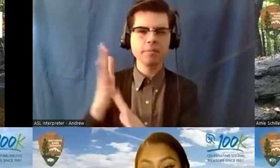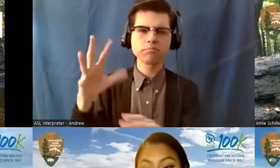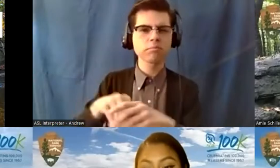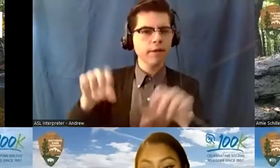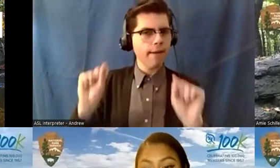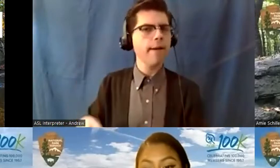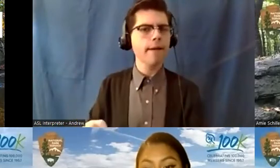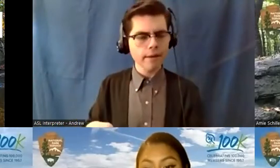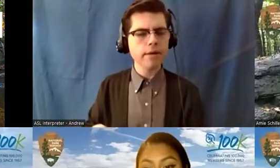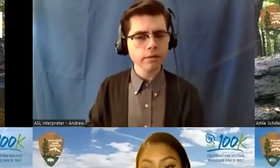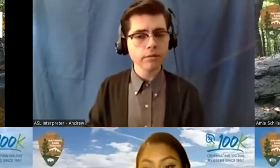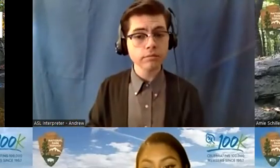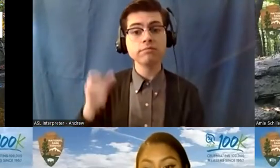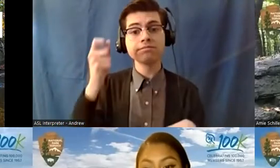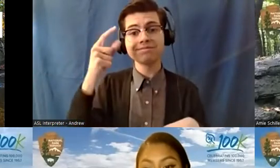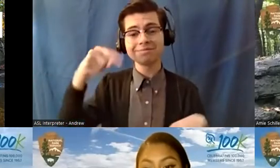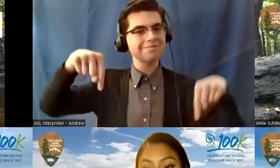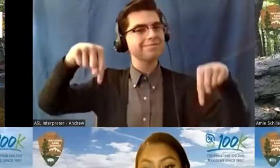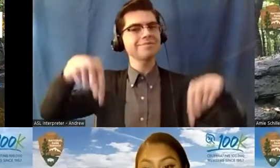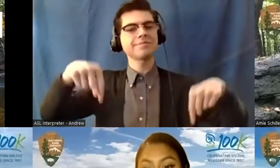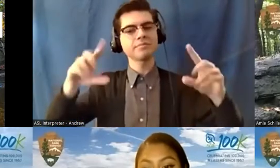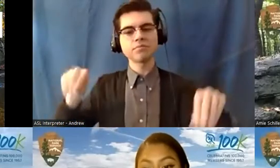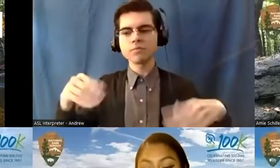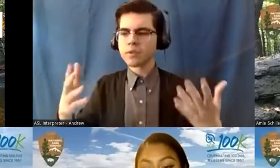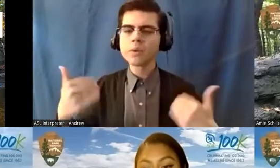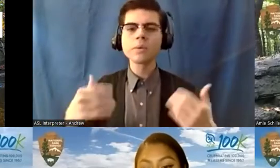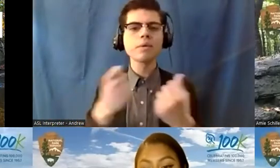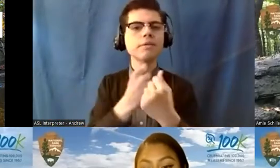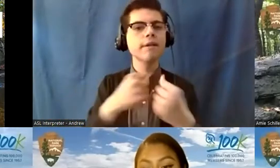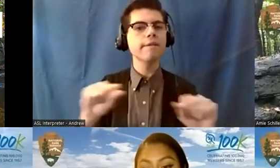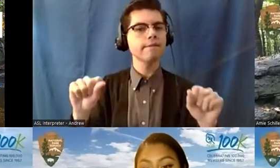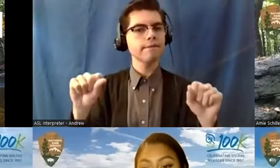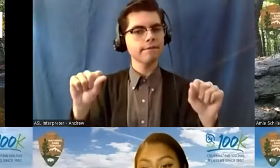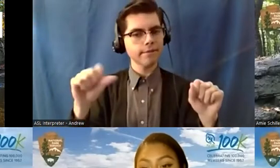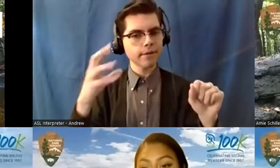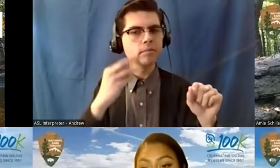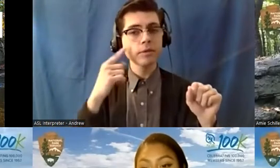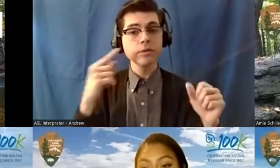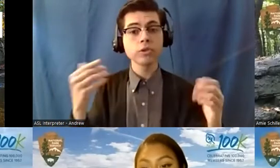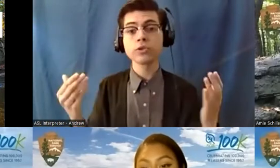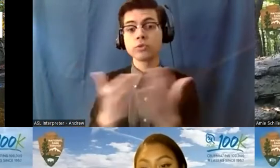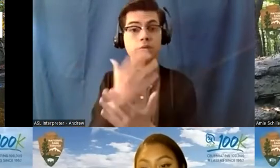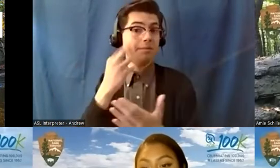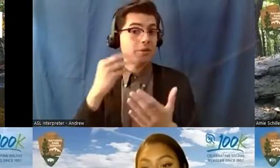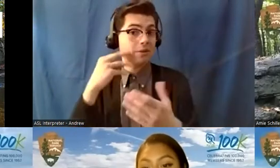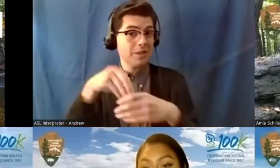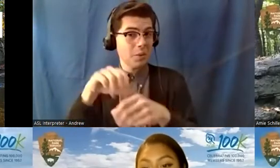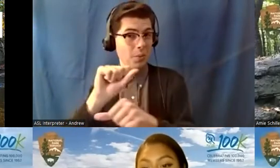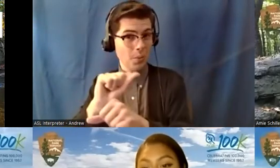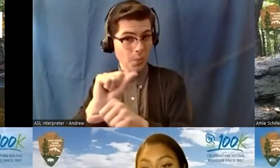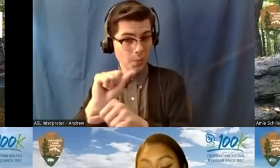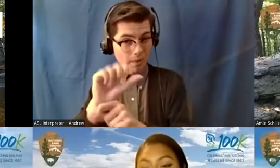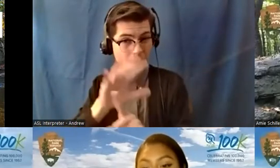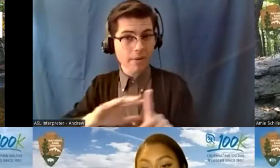But this provides a safe area for their first experiences in the workplace. And they take on